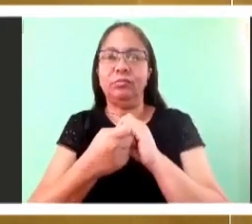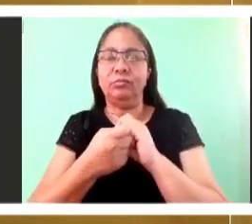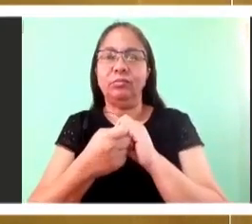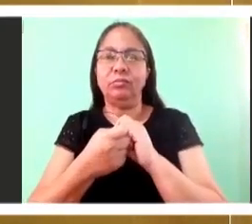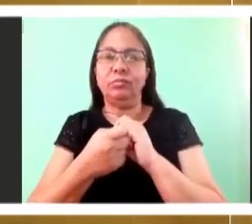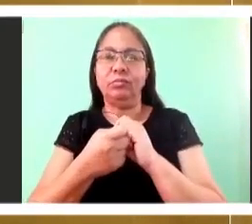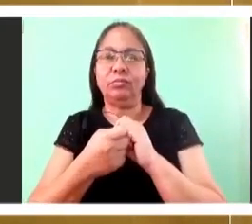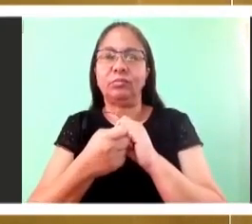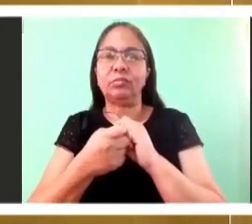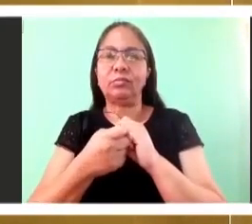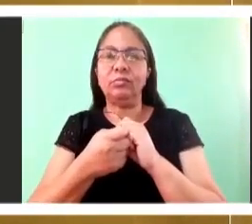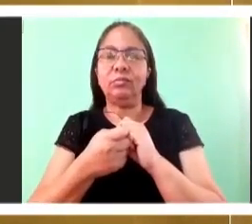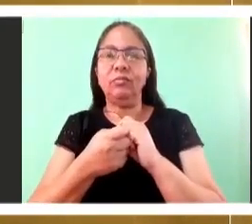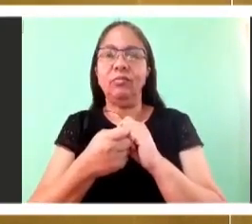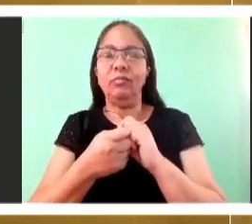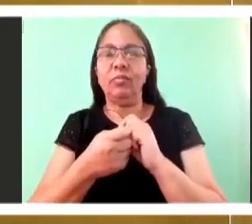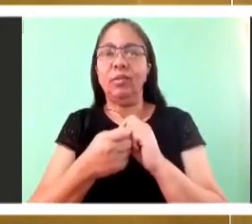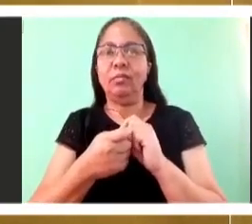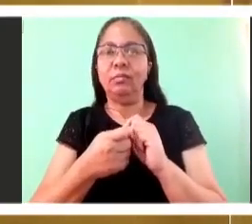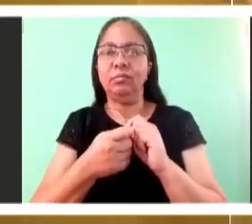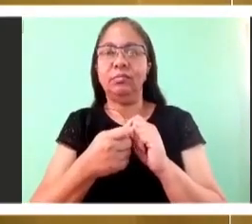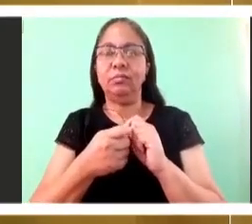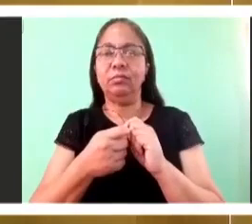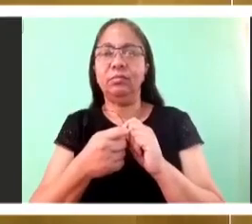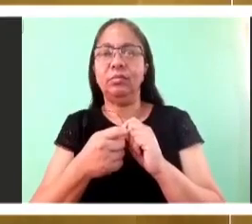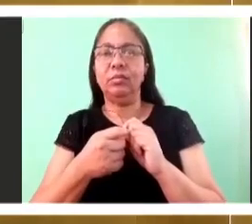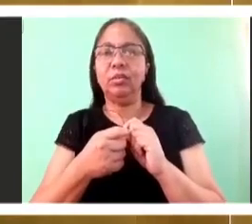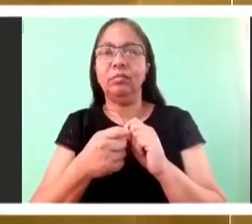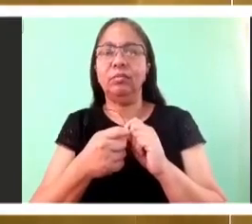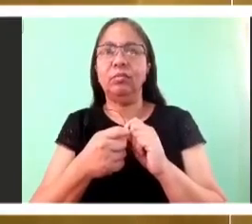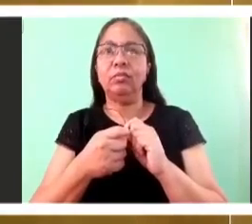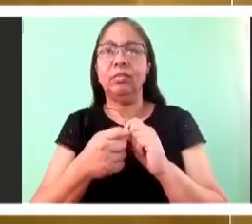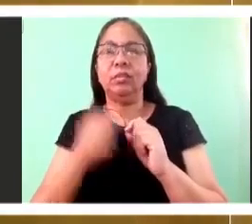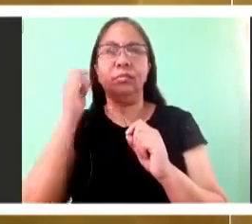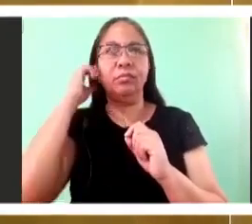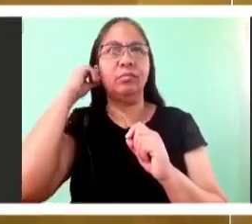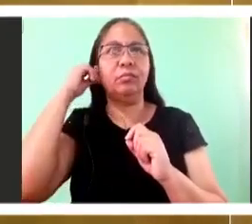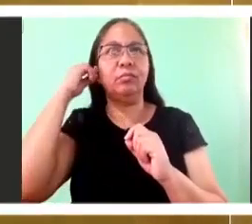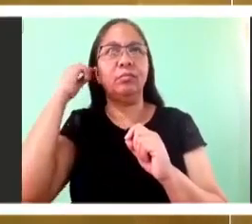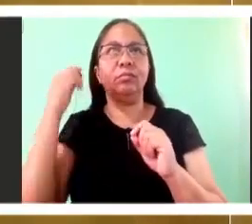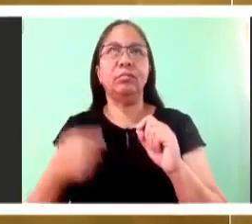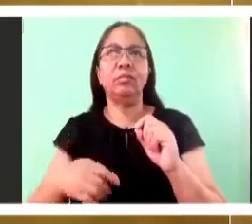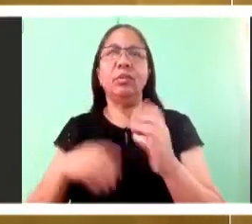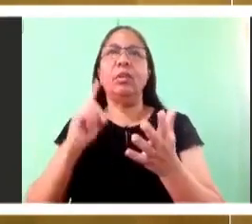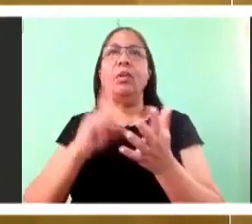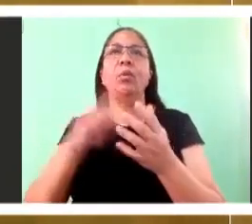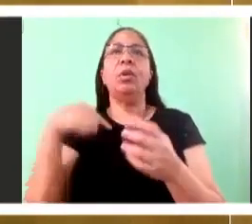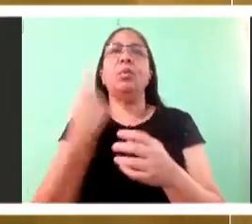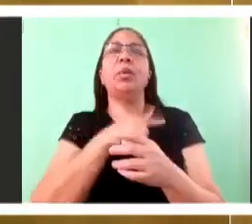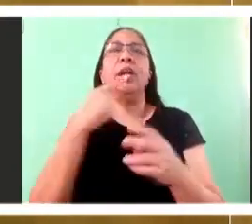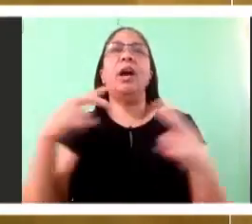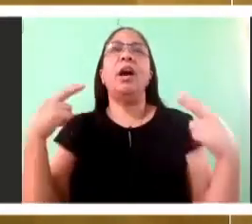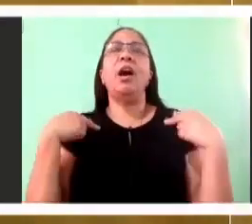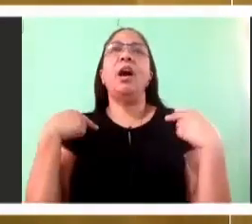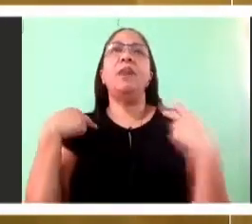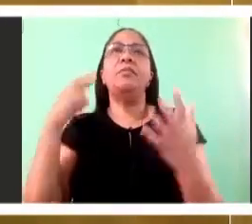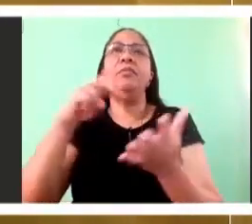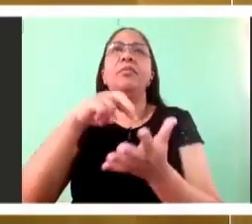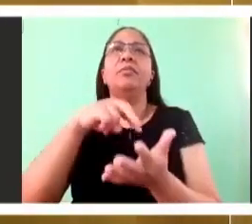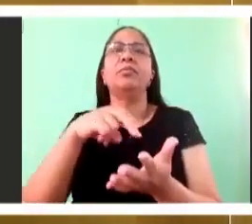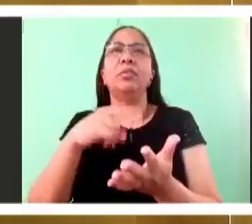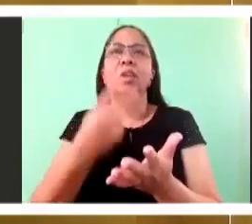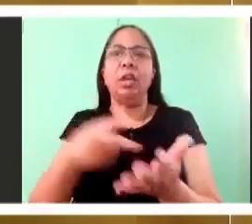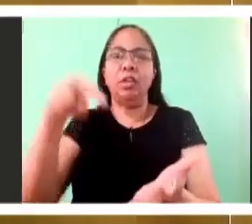transubstantiation of the body of Jesus because his earthly body battered bruised, tattered with all the